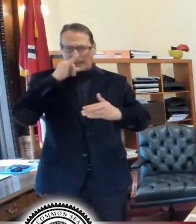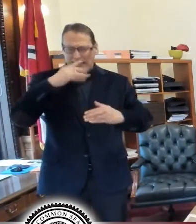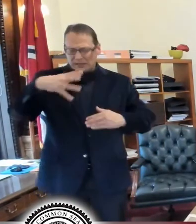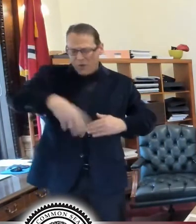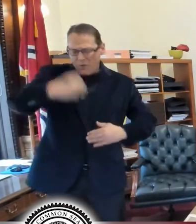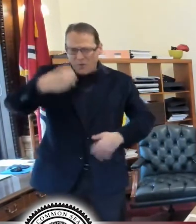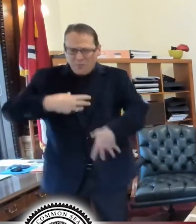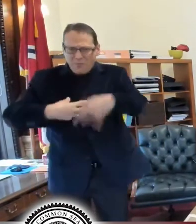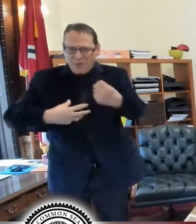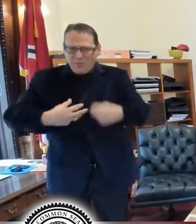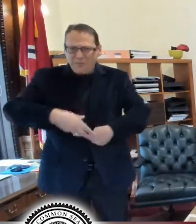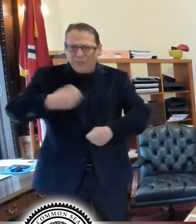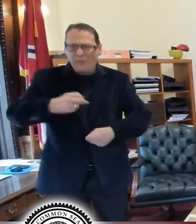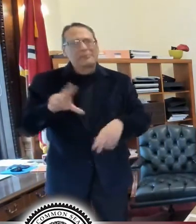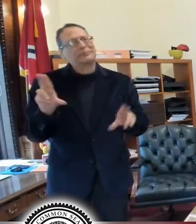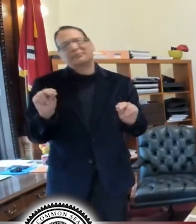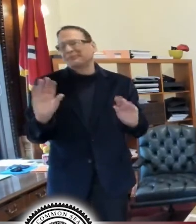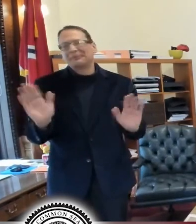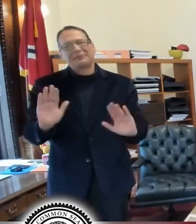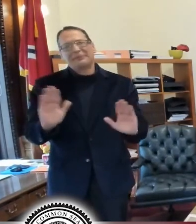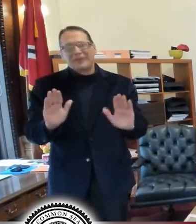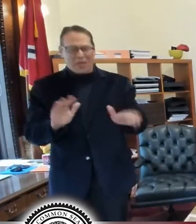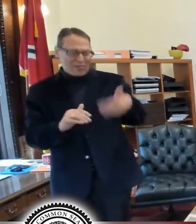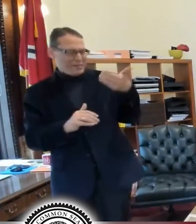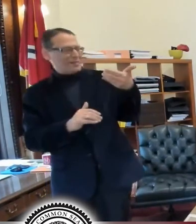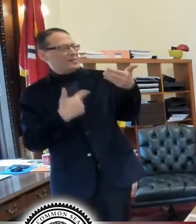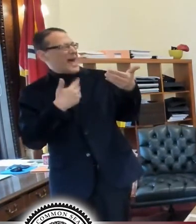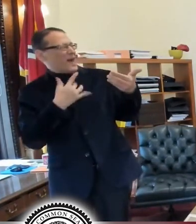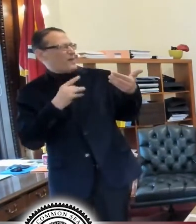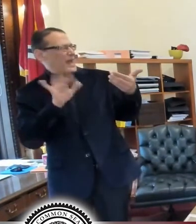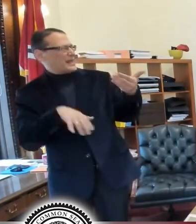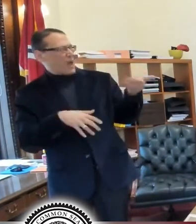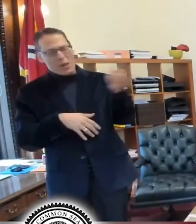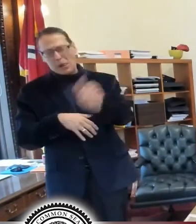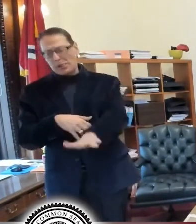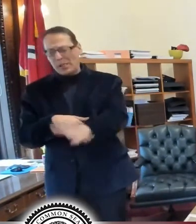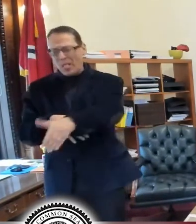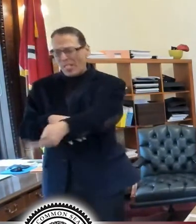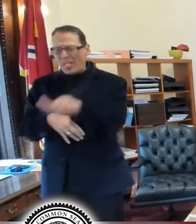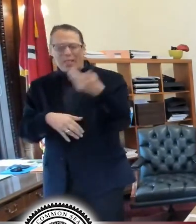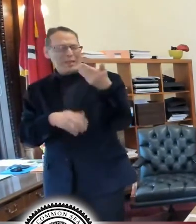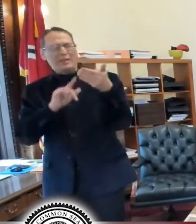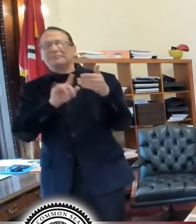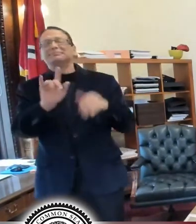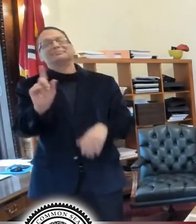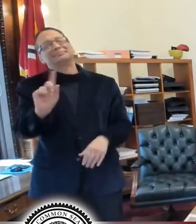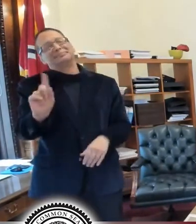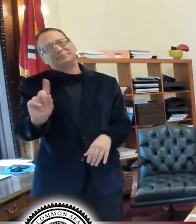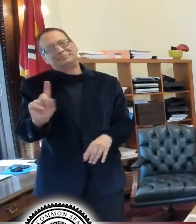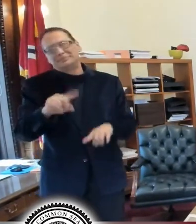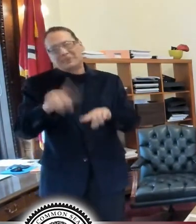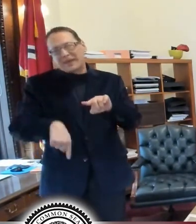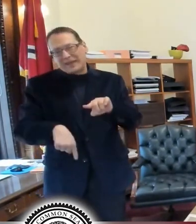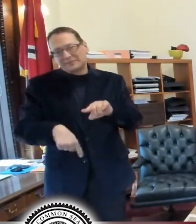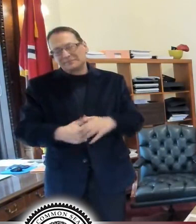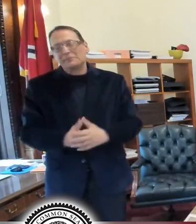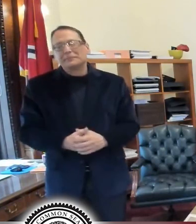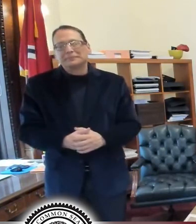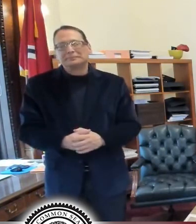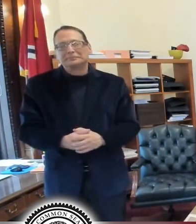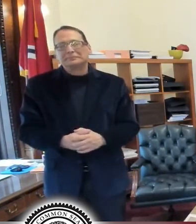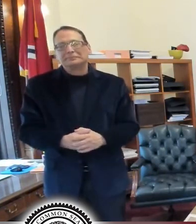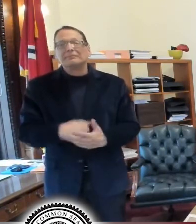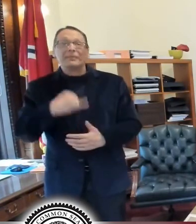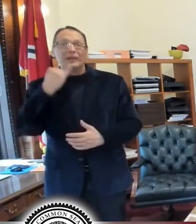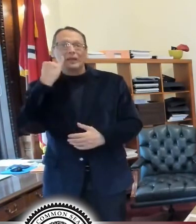know, jams their hand in there, looks at the candy, decides they don't like that one, puts that one back. You can't do that. So you just, if you're going